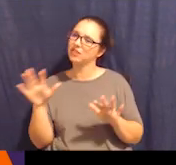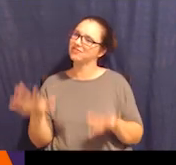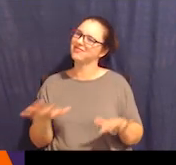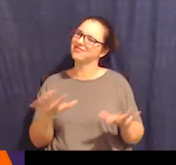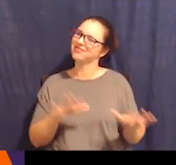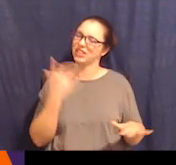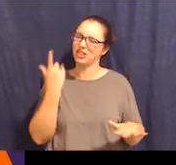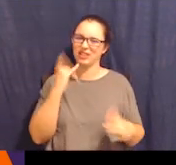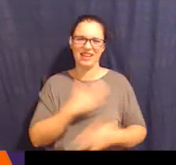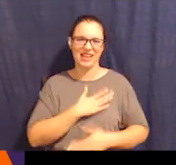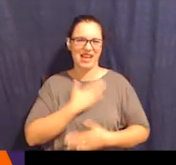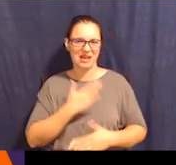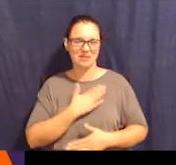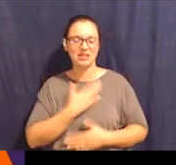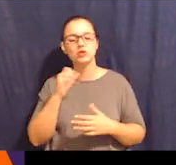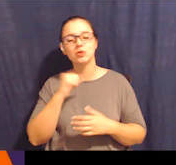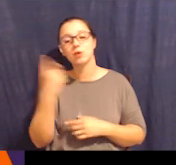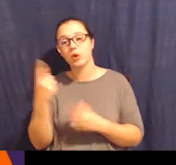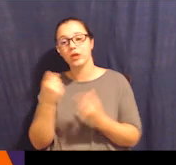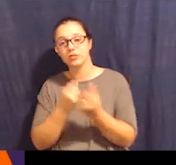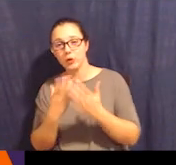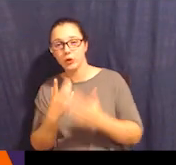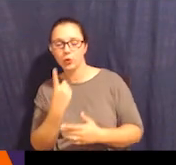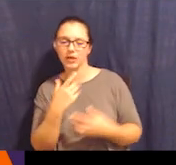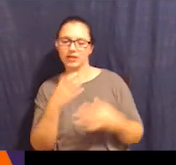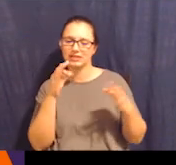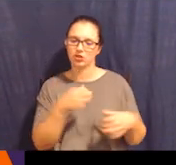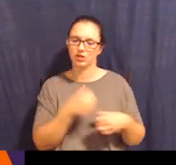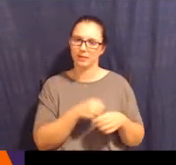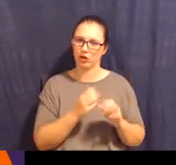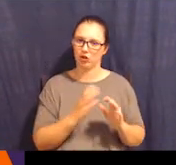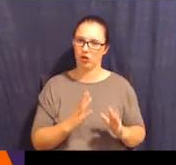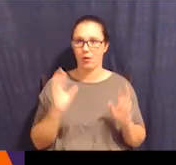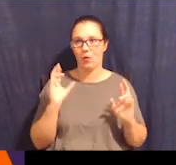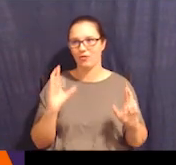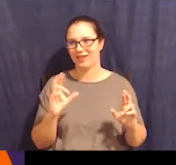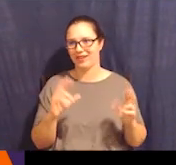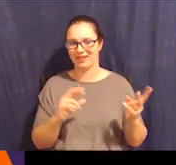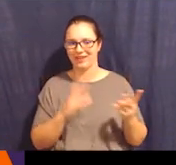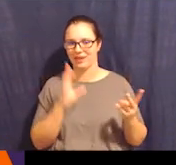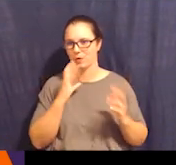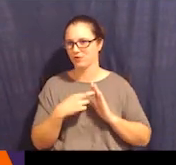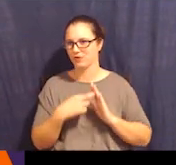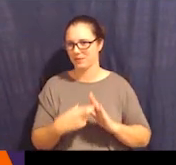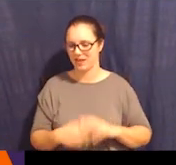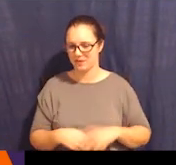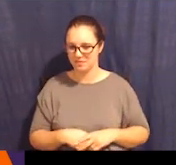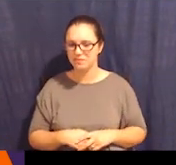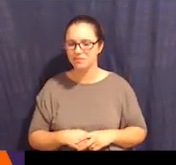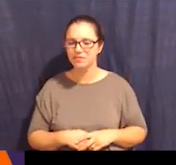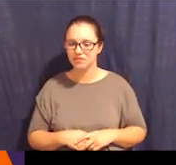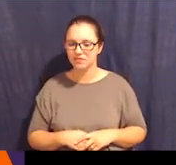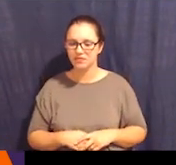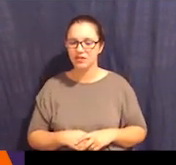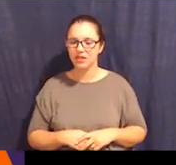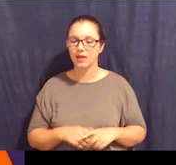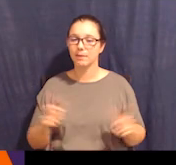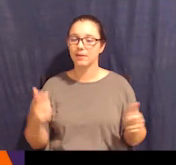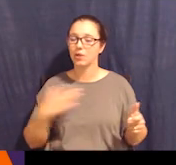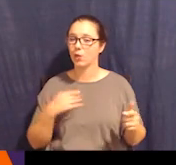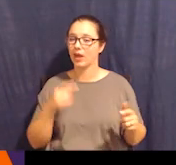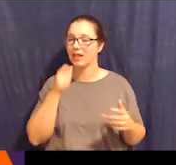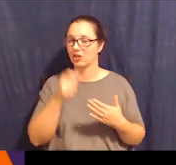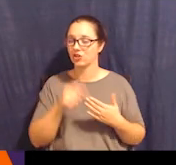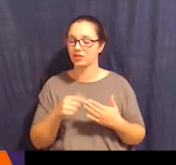At least that's what we're hoping that they will represent. And then in bold white letters, we have, I decide with the support of people I